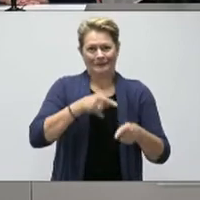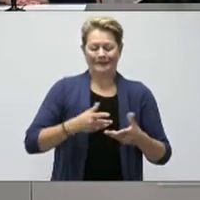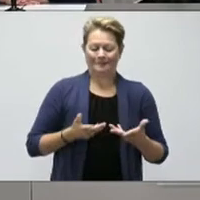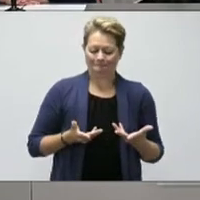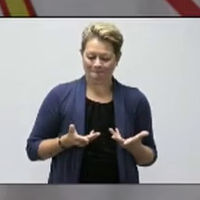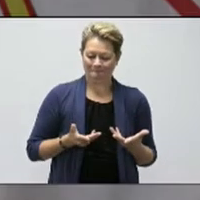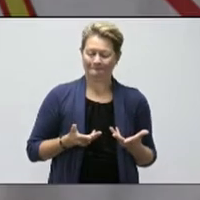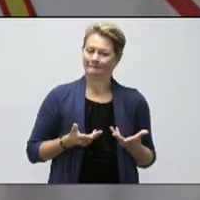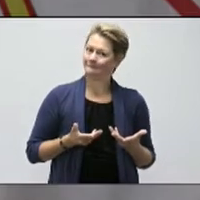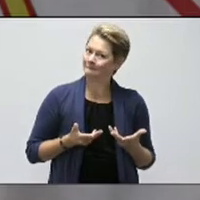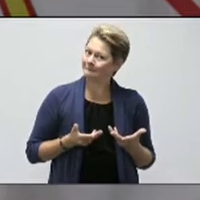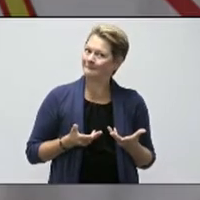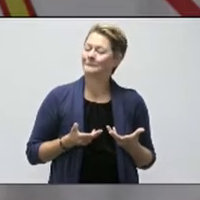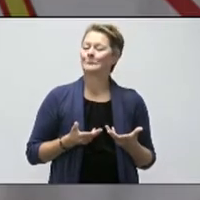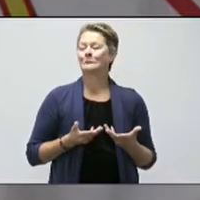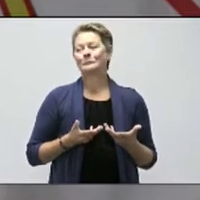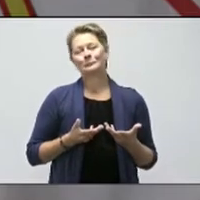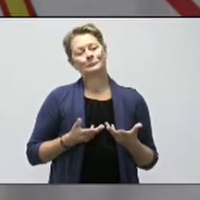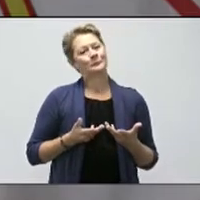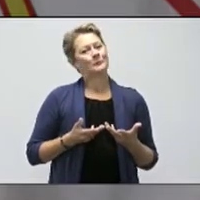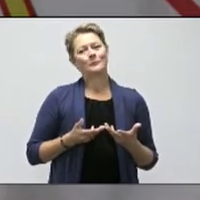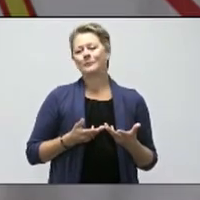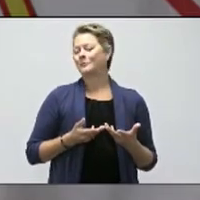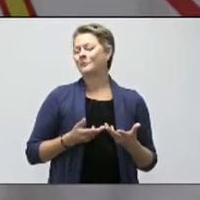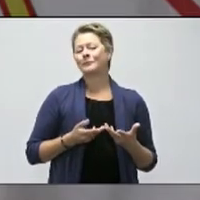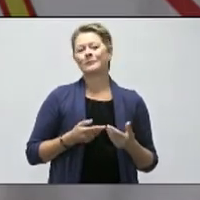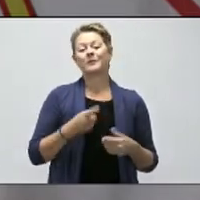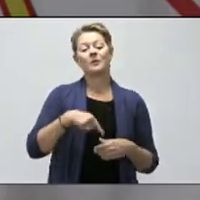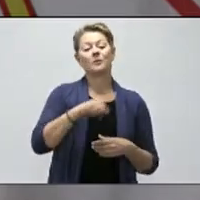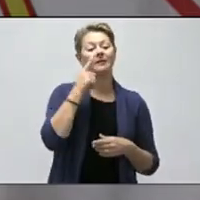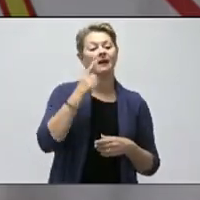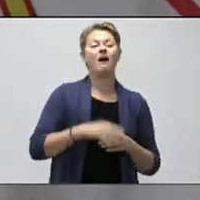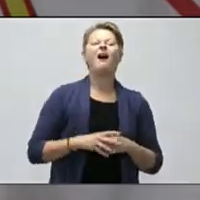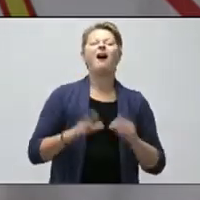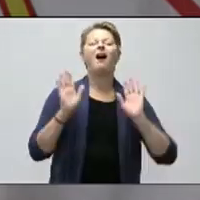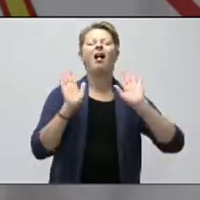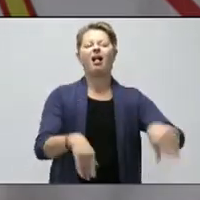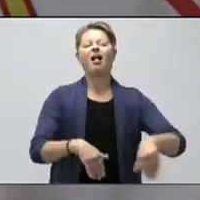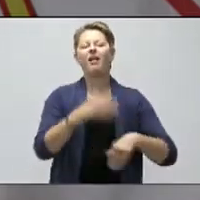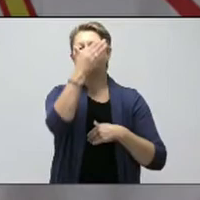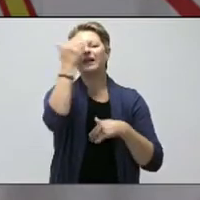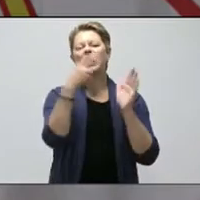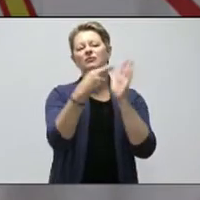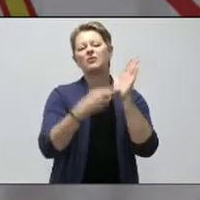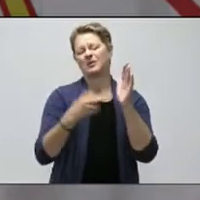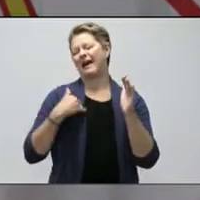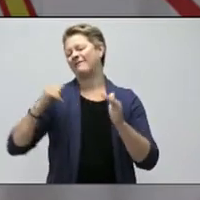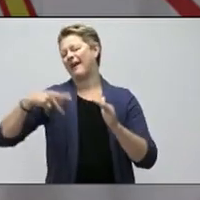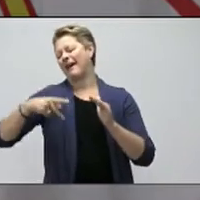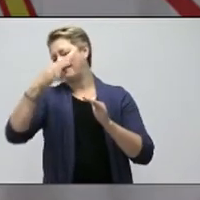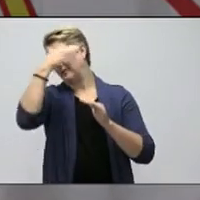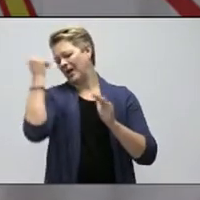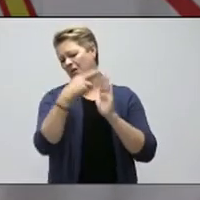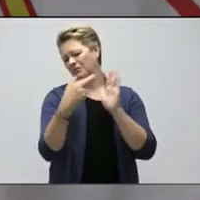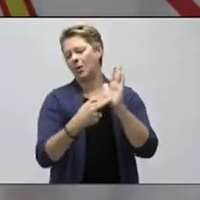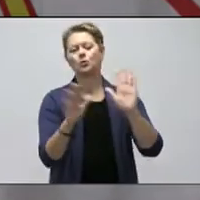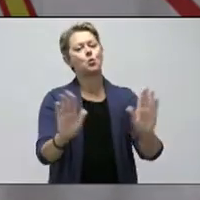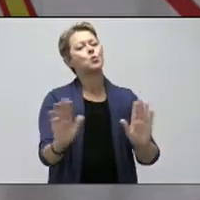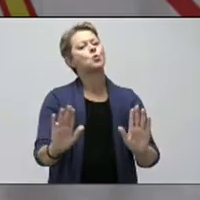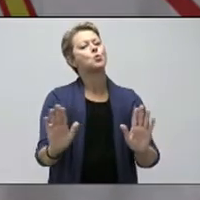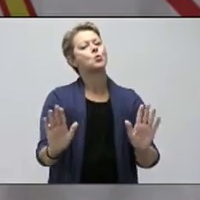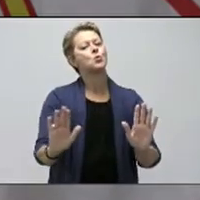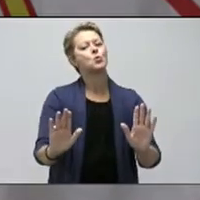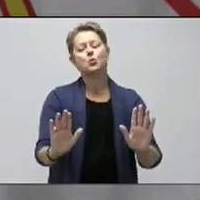But, you know, we can't just think, okay, we can do this because we have this app. There's lots of things we have to consider before we can really,